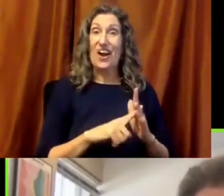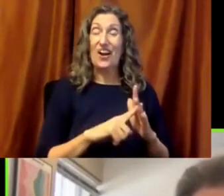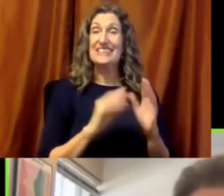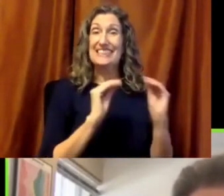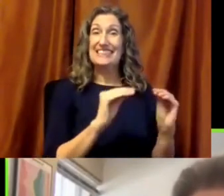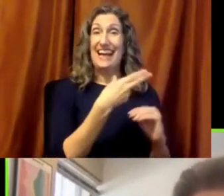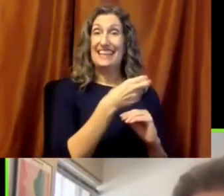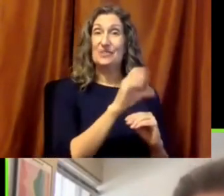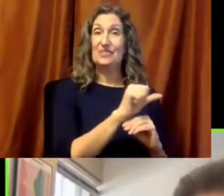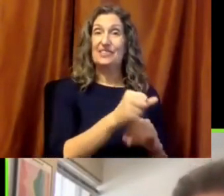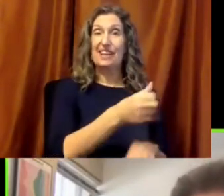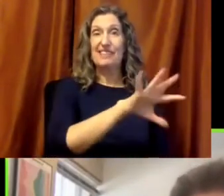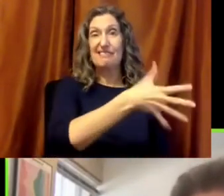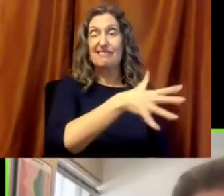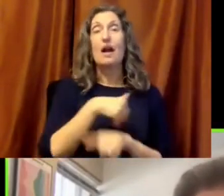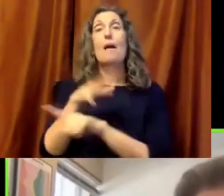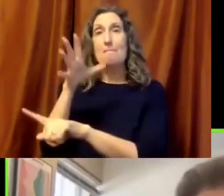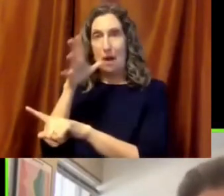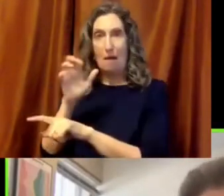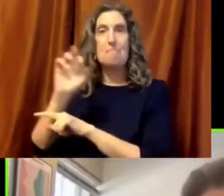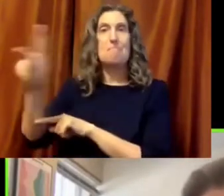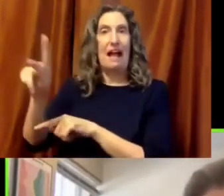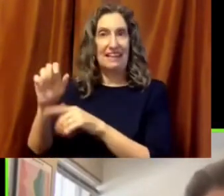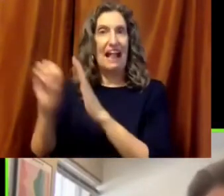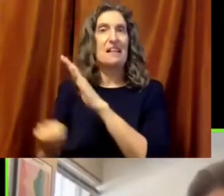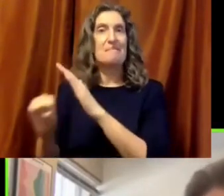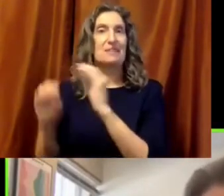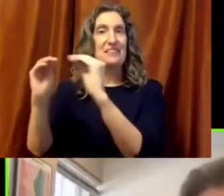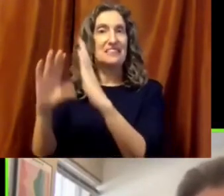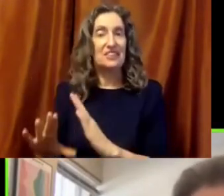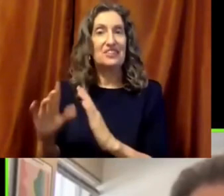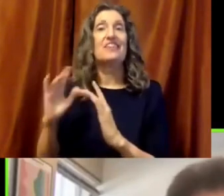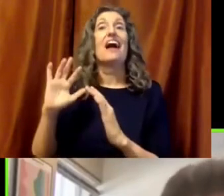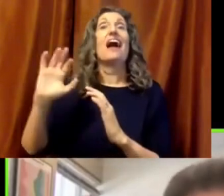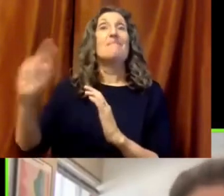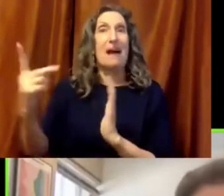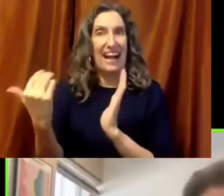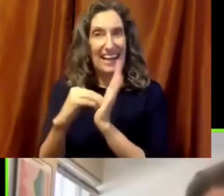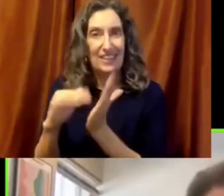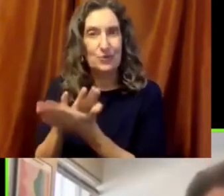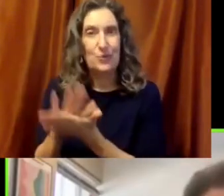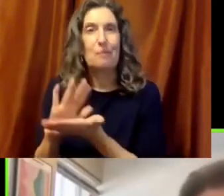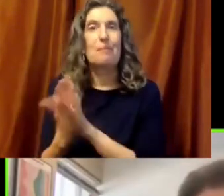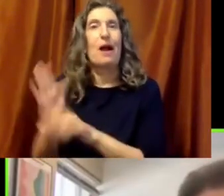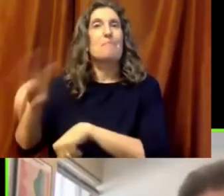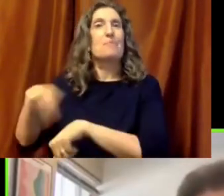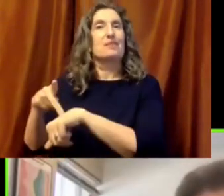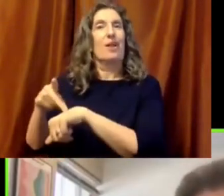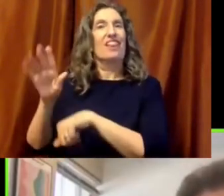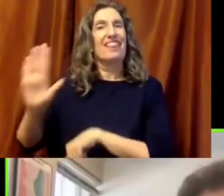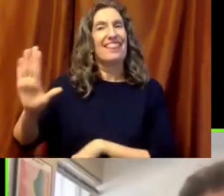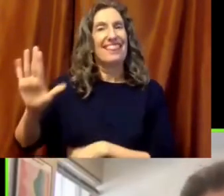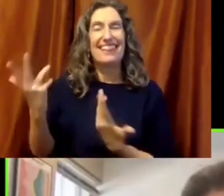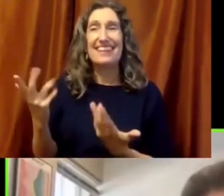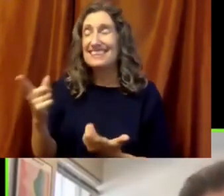not very successful in being a high school social studies teacher. But when she later in life went back to school again and became a principal,